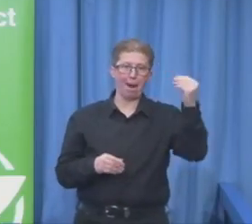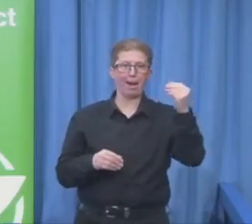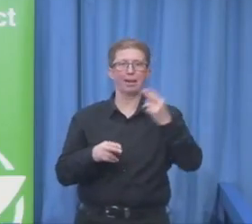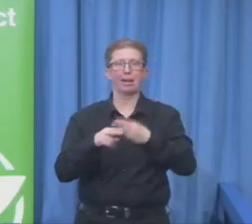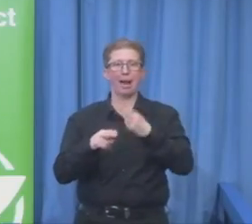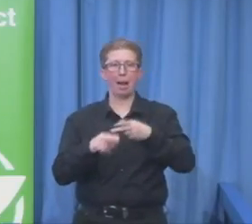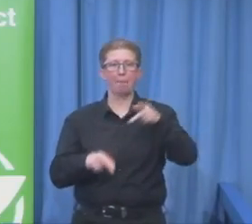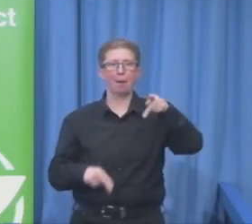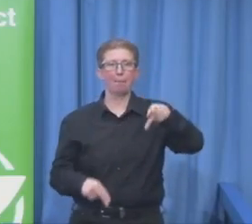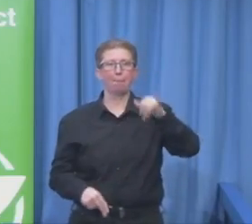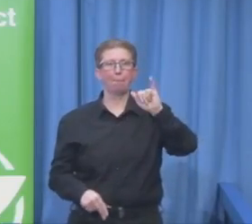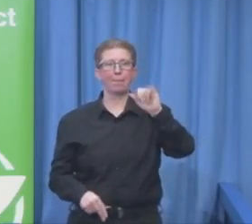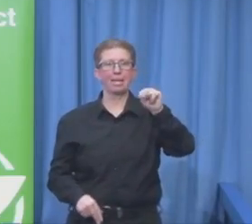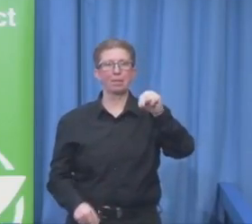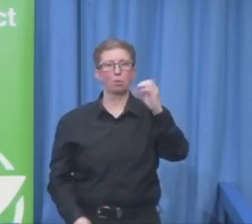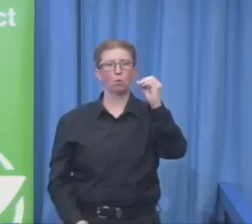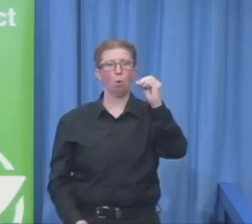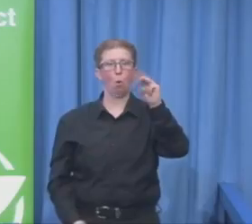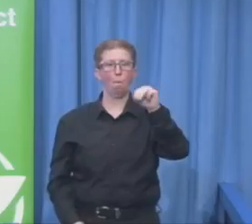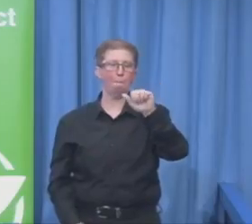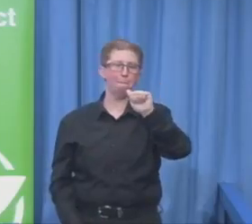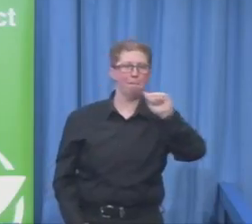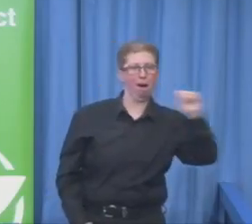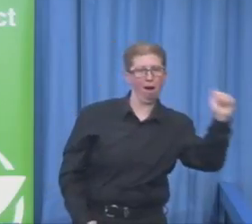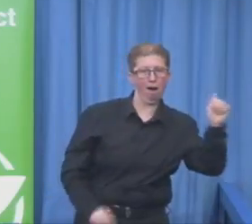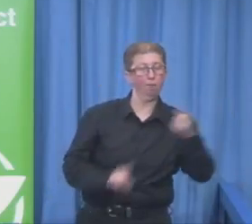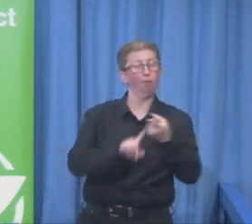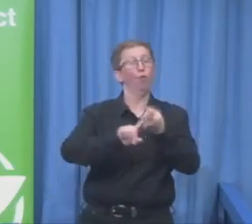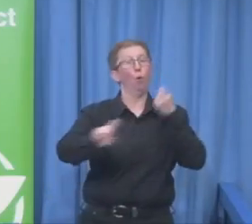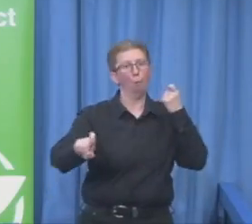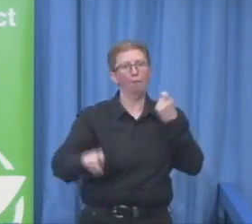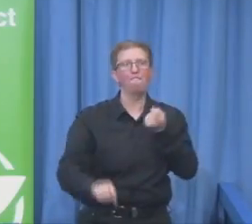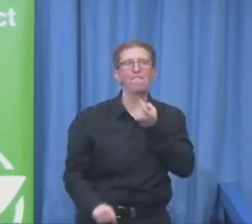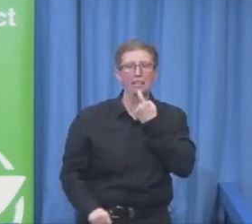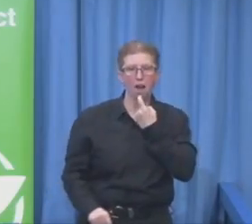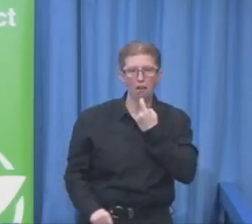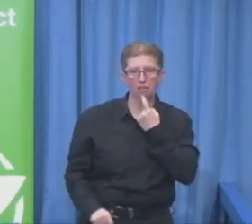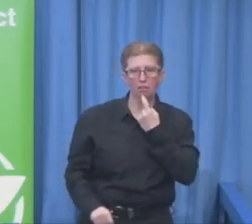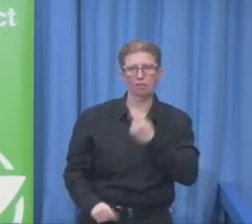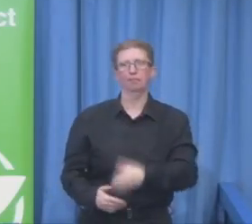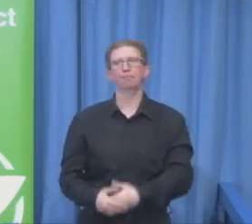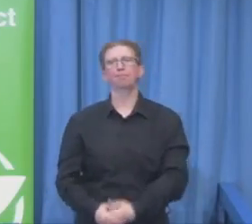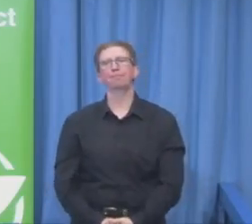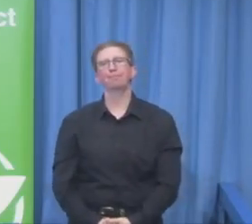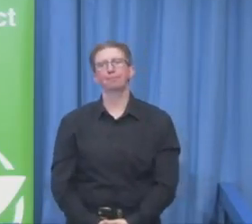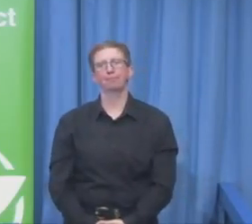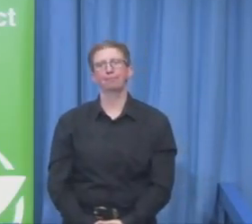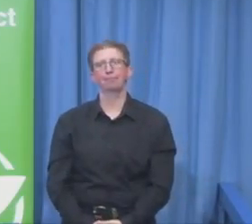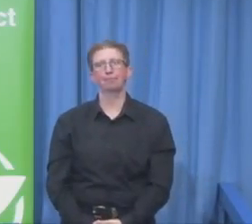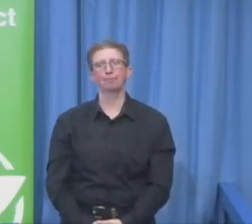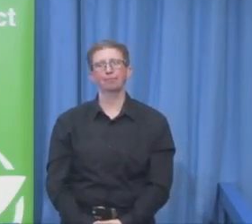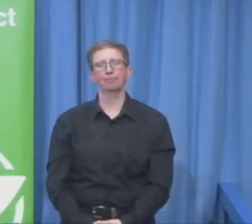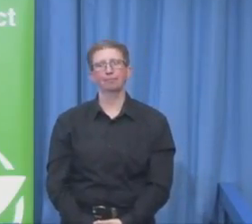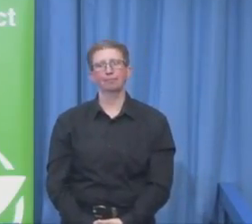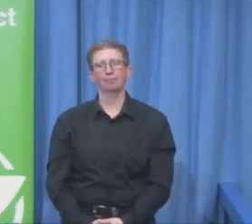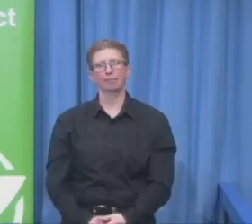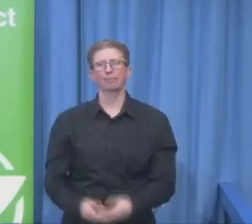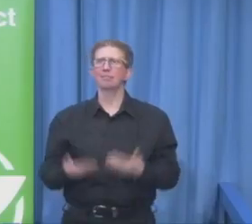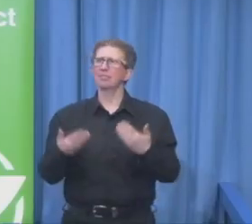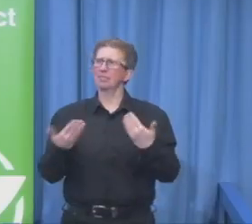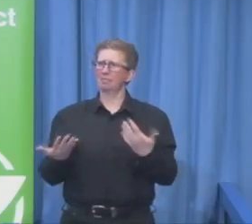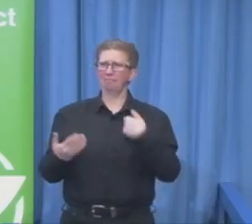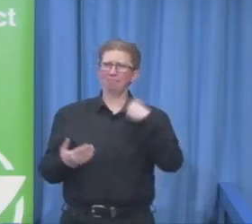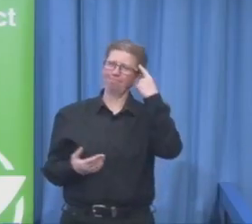in this realm. And then we'll go straight into the questions and really try and get as many as we can get done before 11